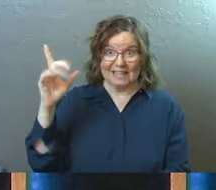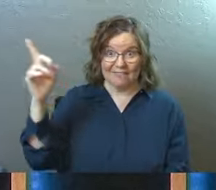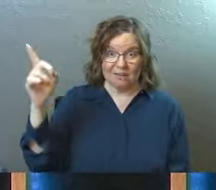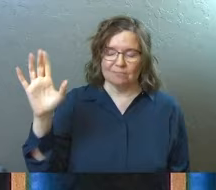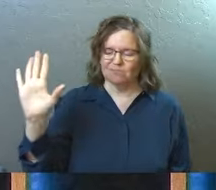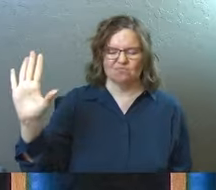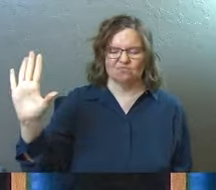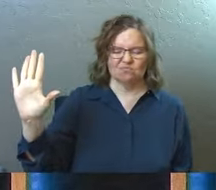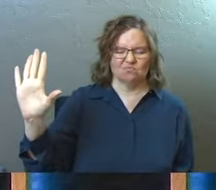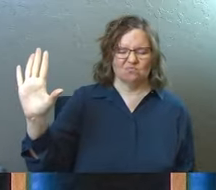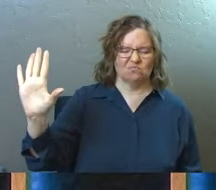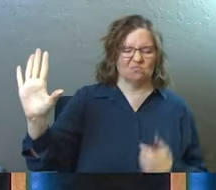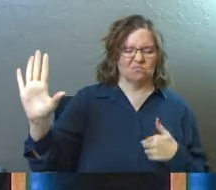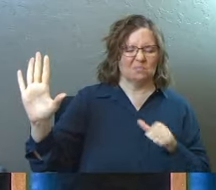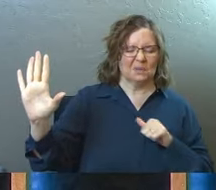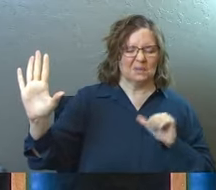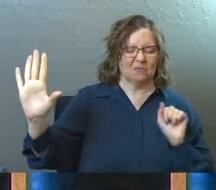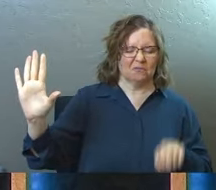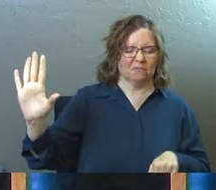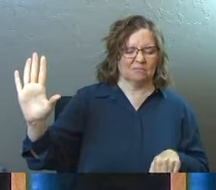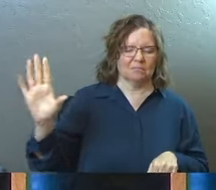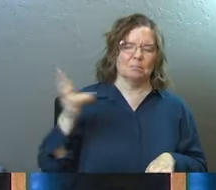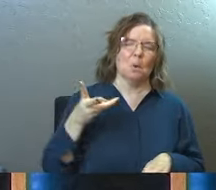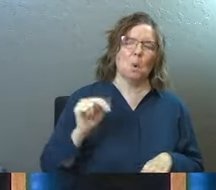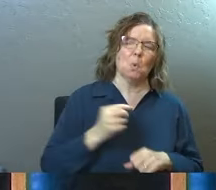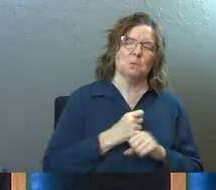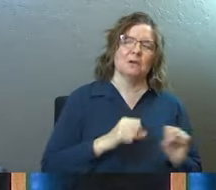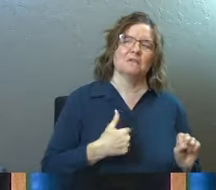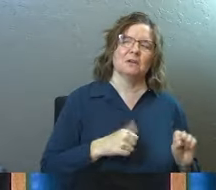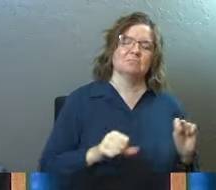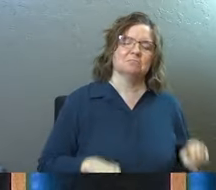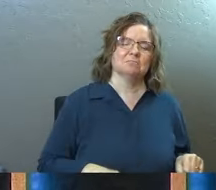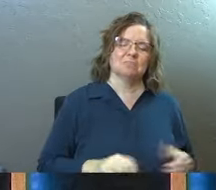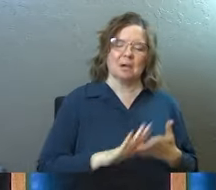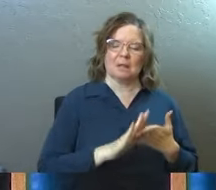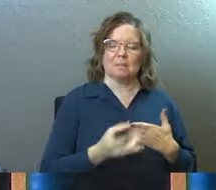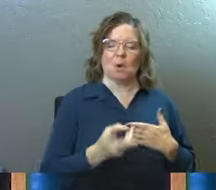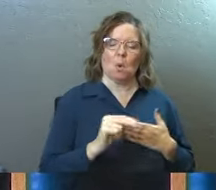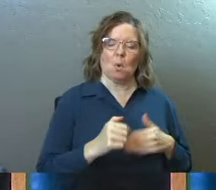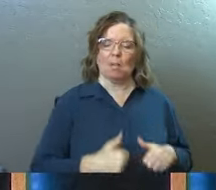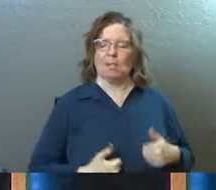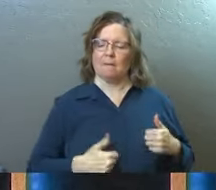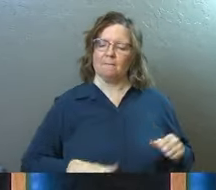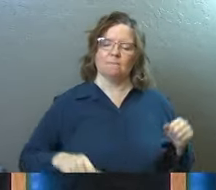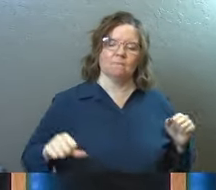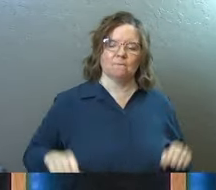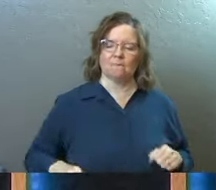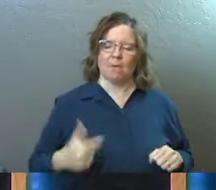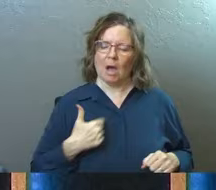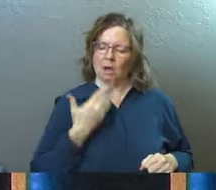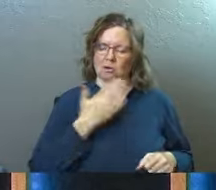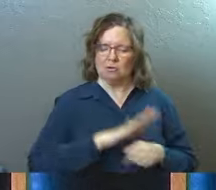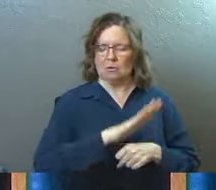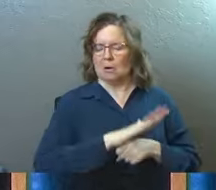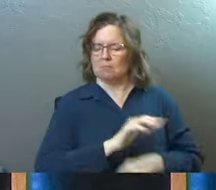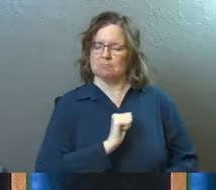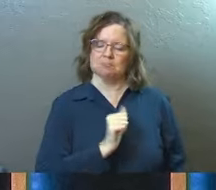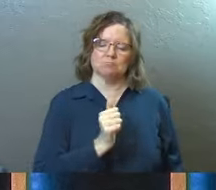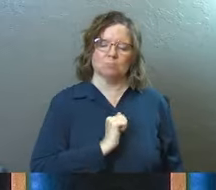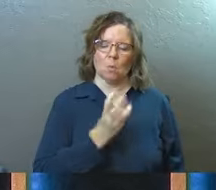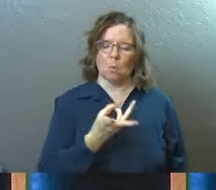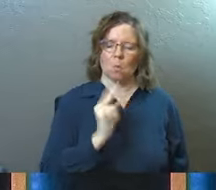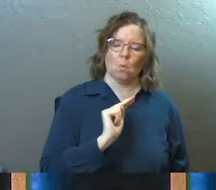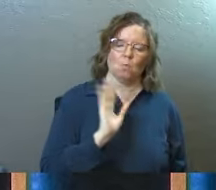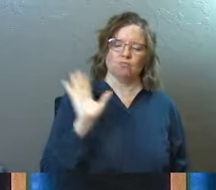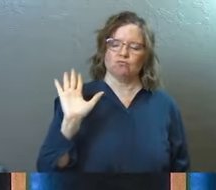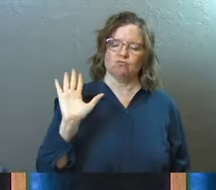got this. I got my own salvation. I'll clean my own life up. I'm good enough on my own.